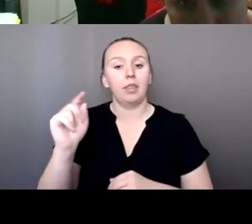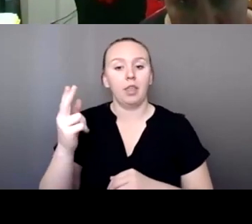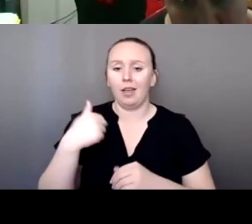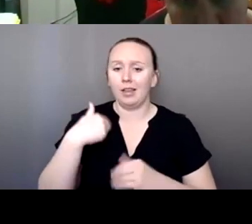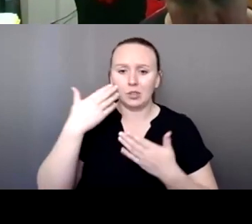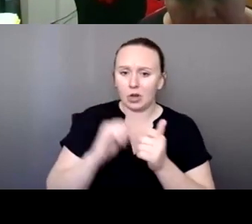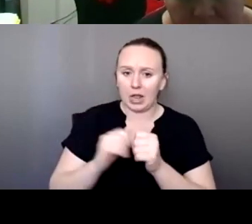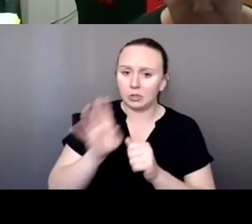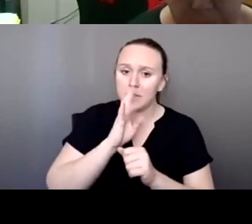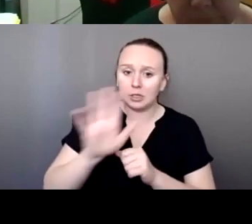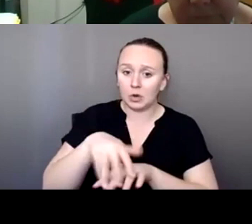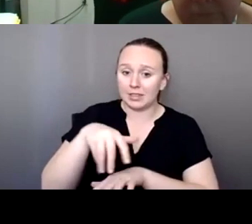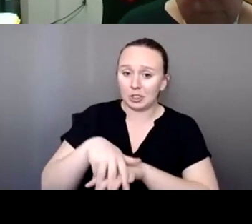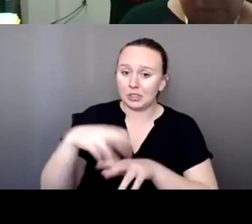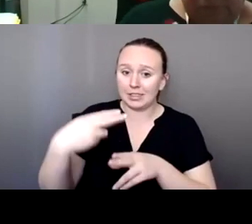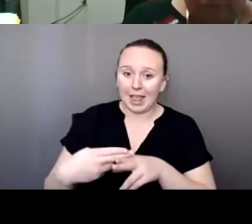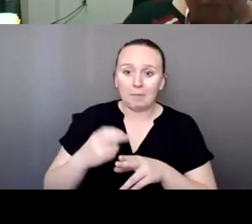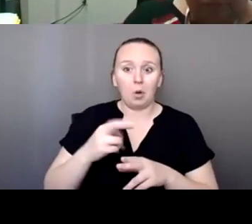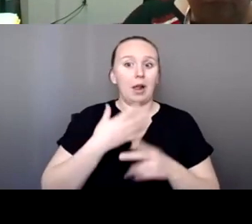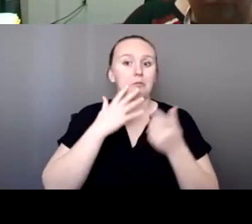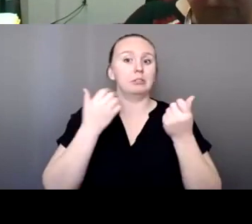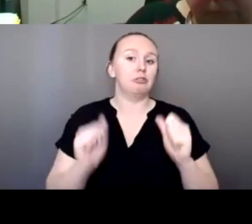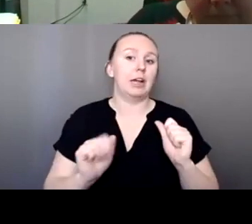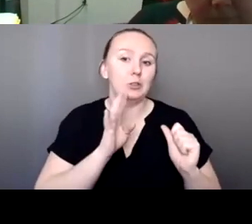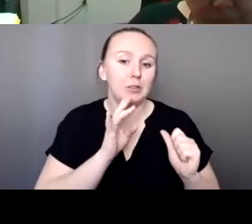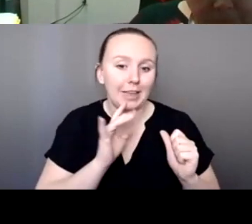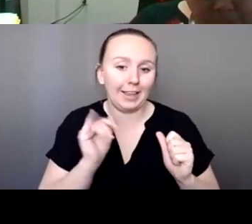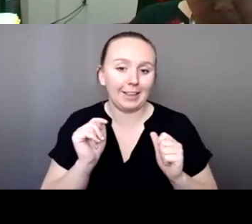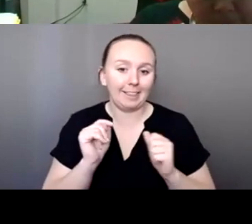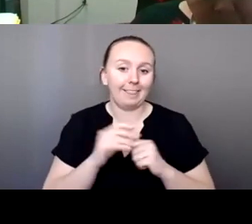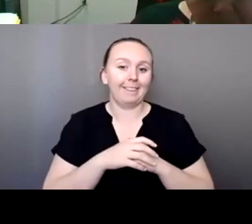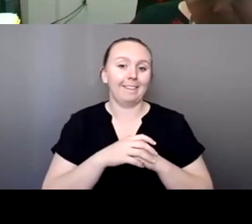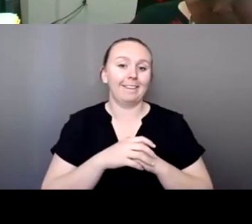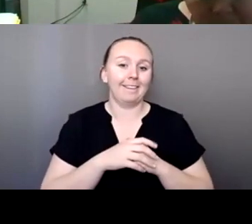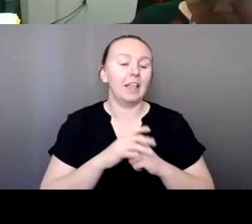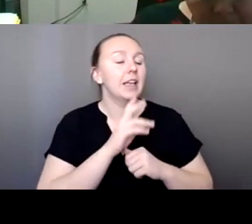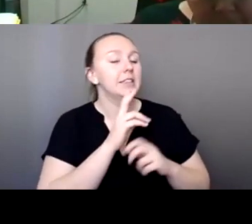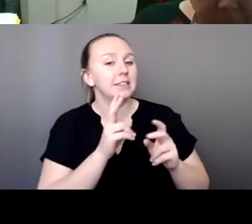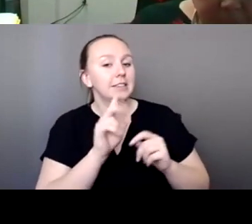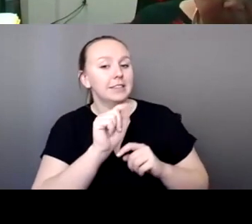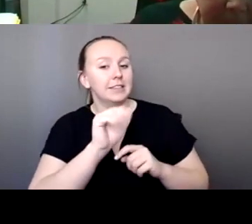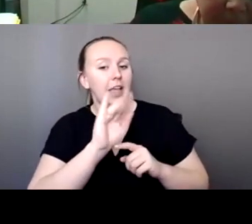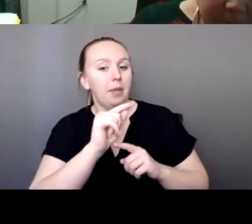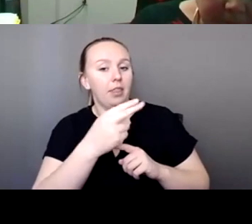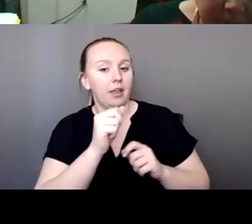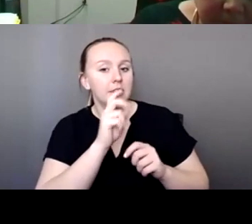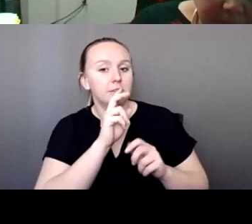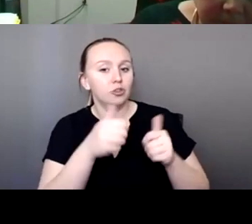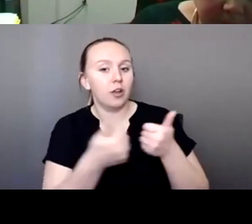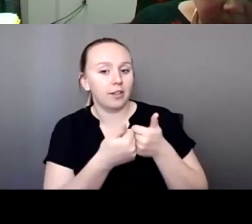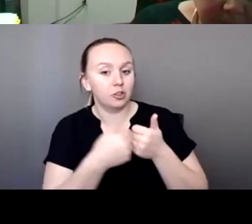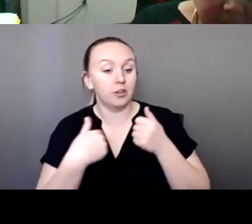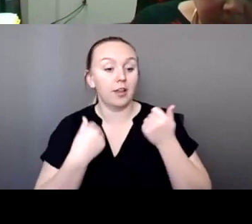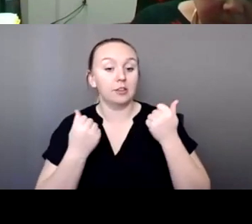to pronounce your indigenous name. Otherwise I would try to say. It's very difficult. Um, I actually, I